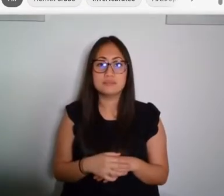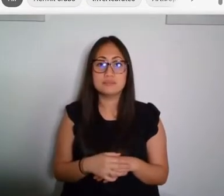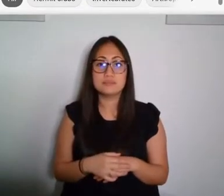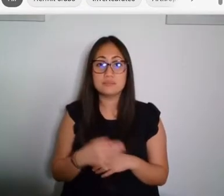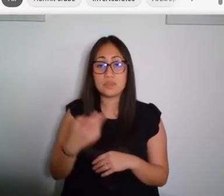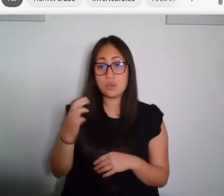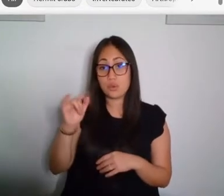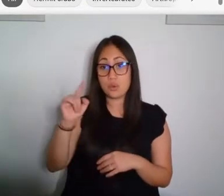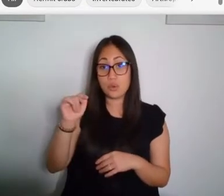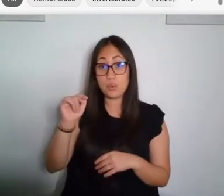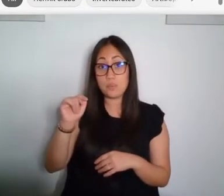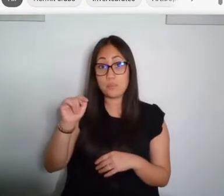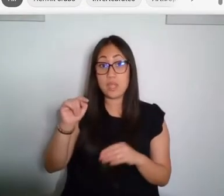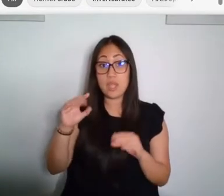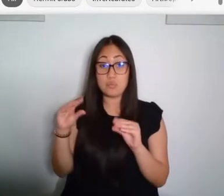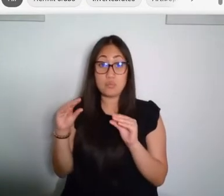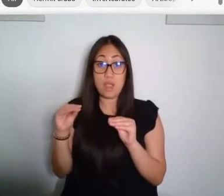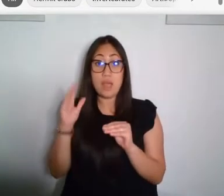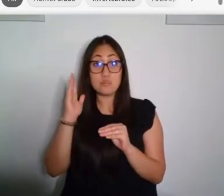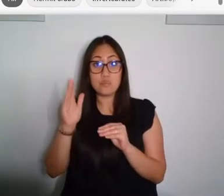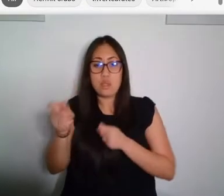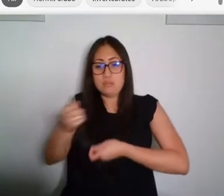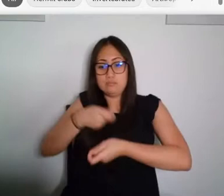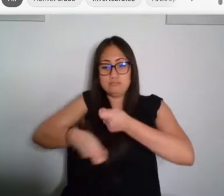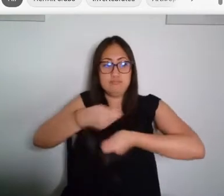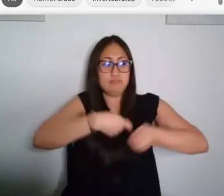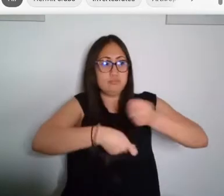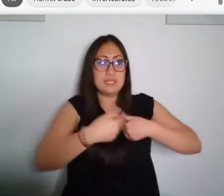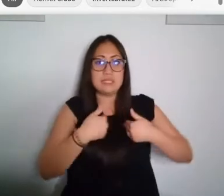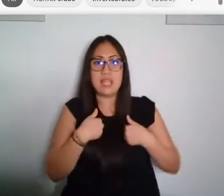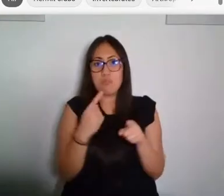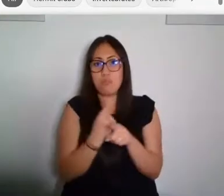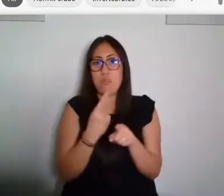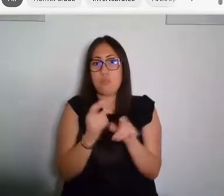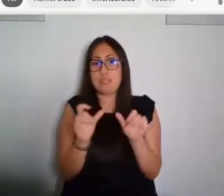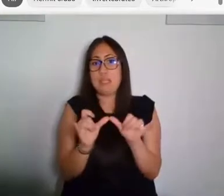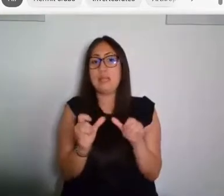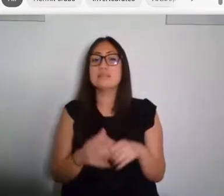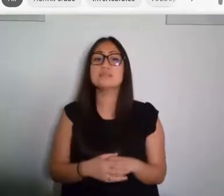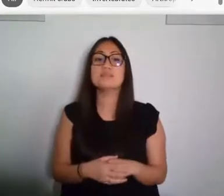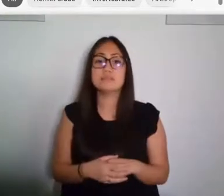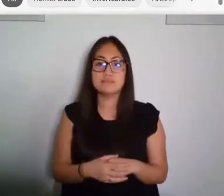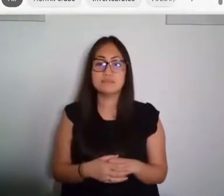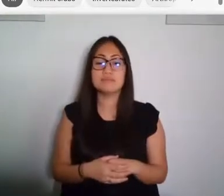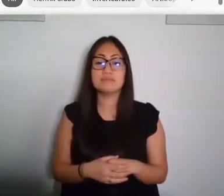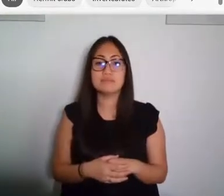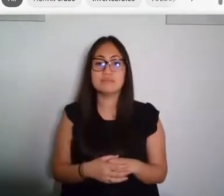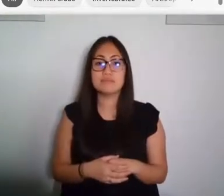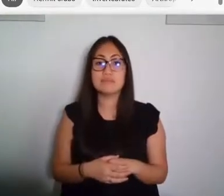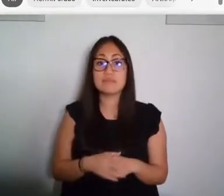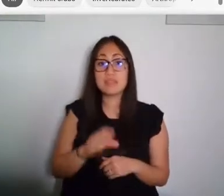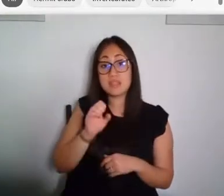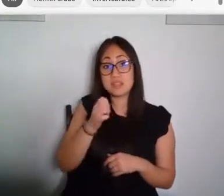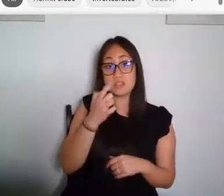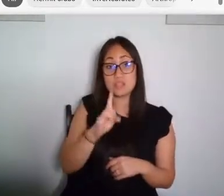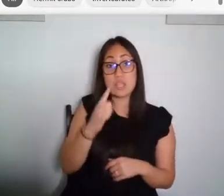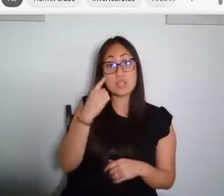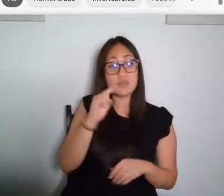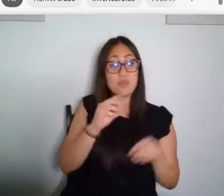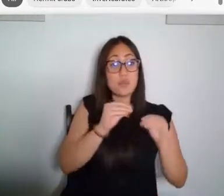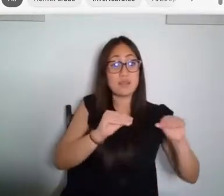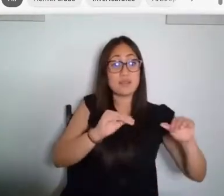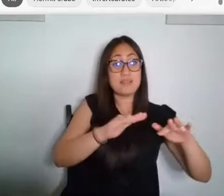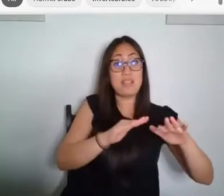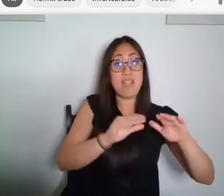actually trade with one another to help ensure they get the sizes they need. The shells in land-dwelling hermit crabs are used to retain